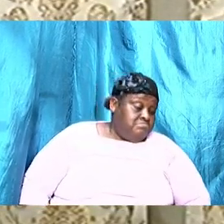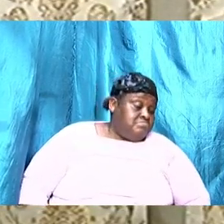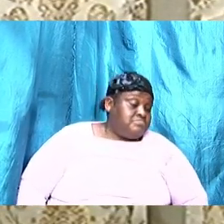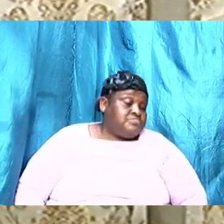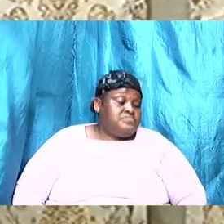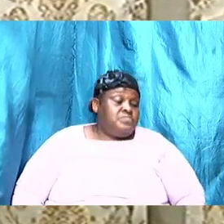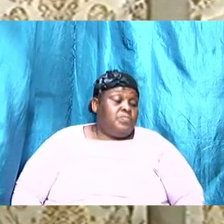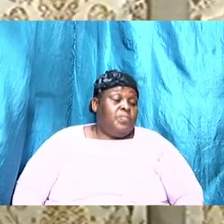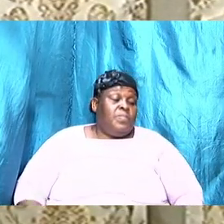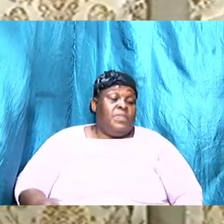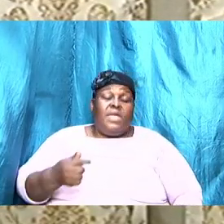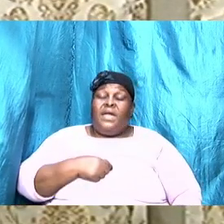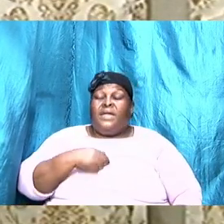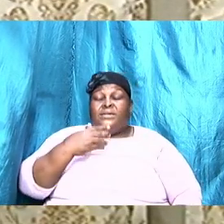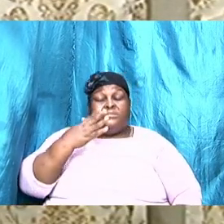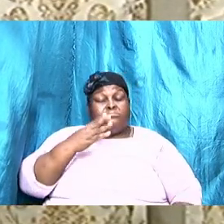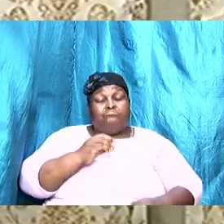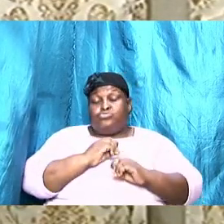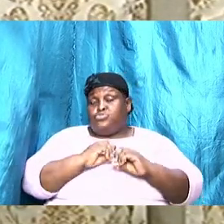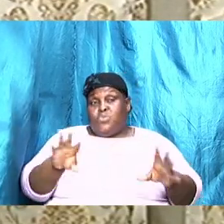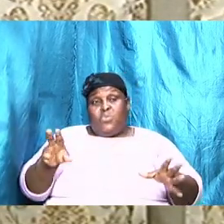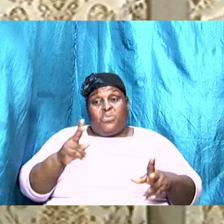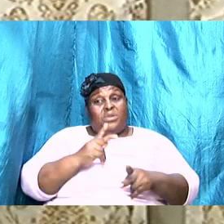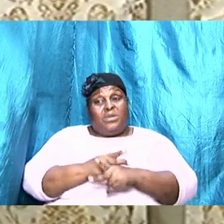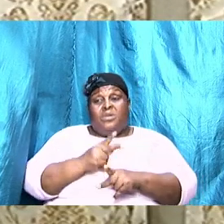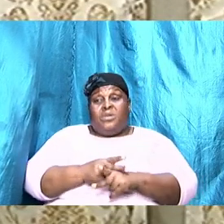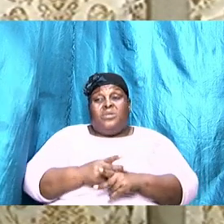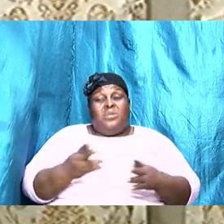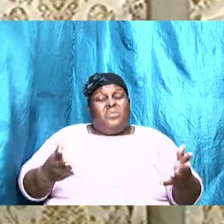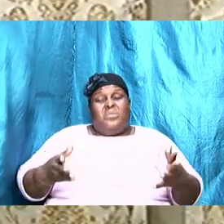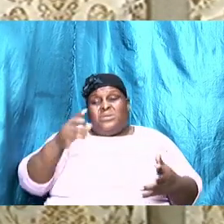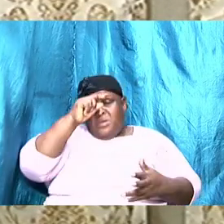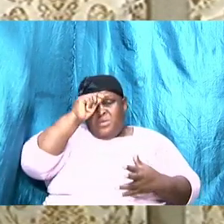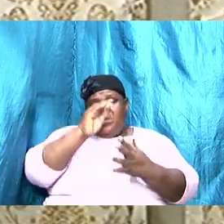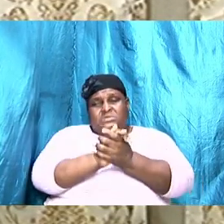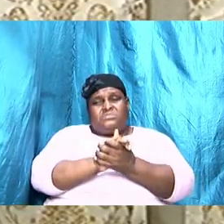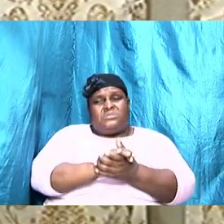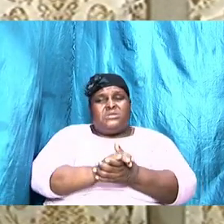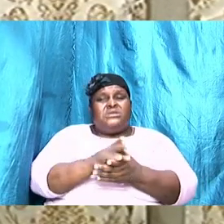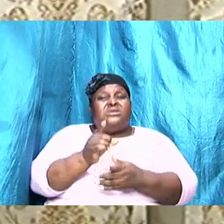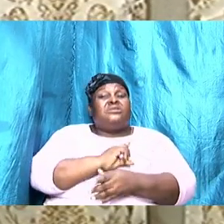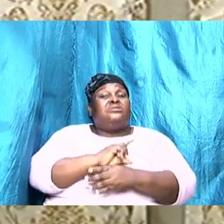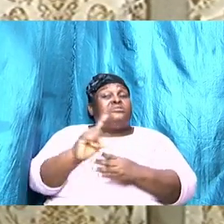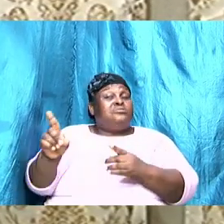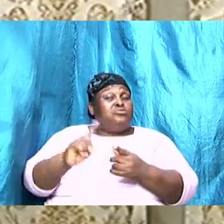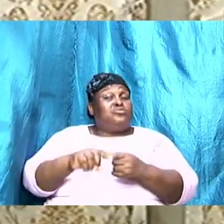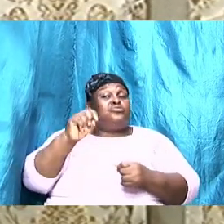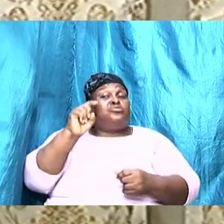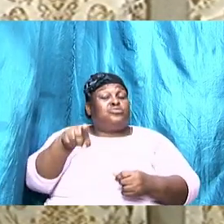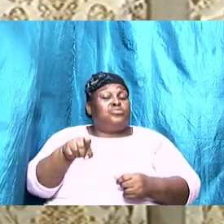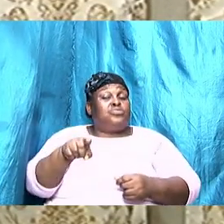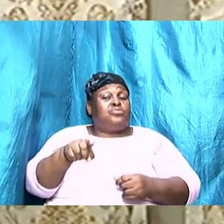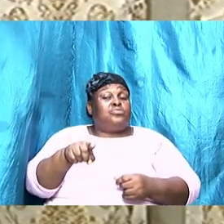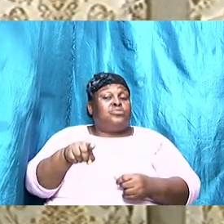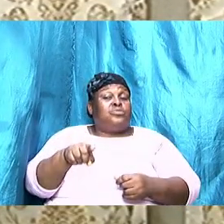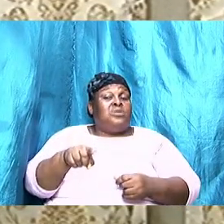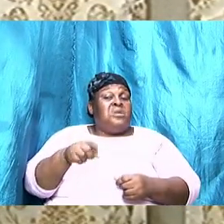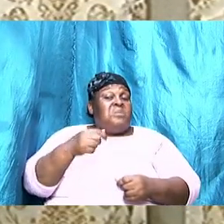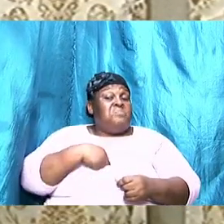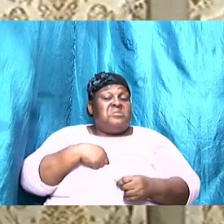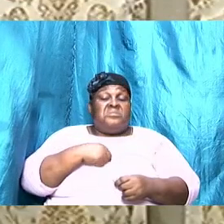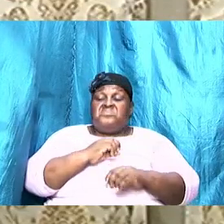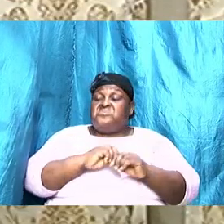I don't care what your husband did to you I don't care